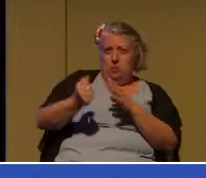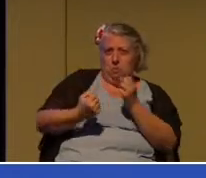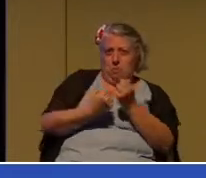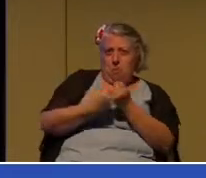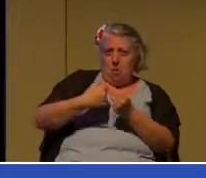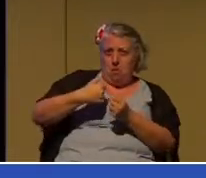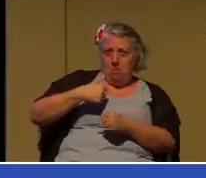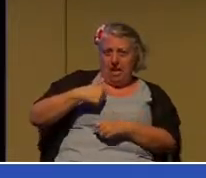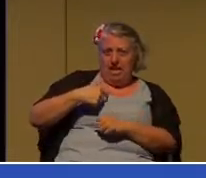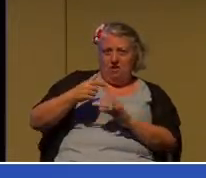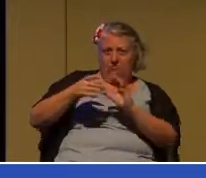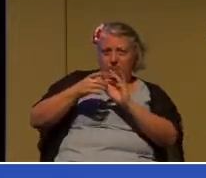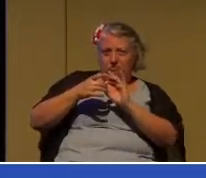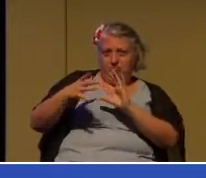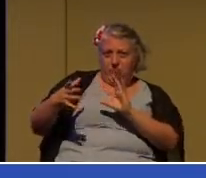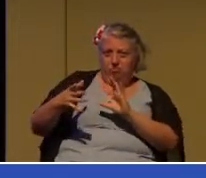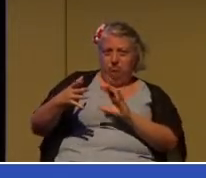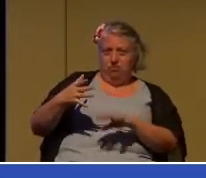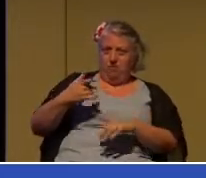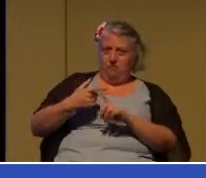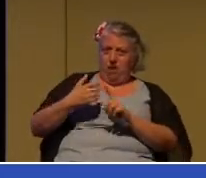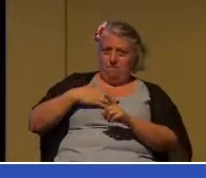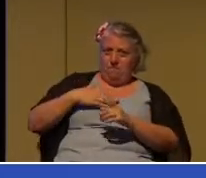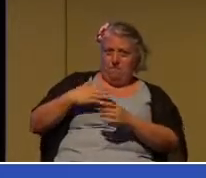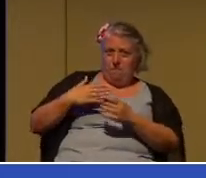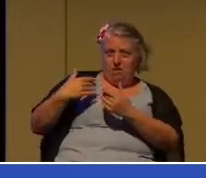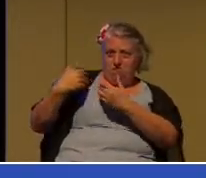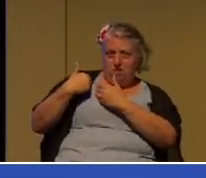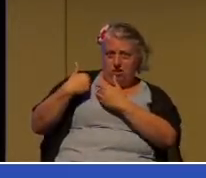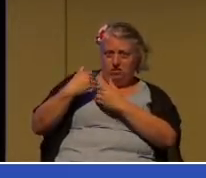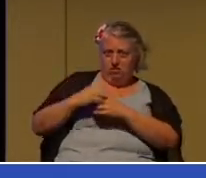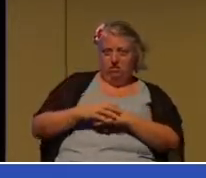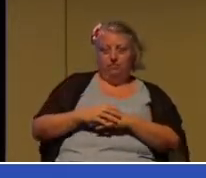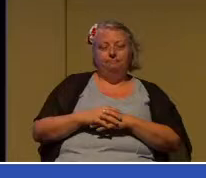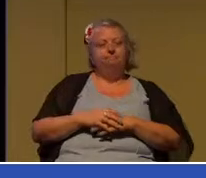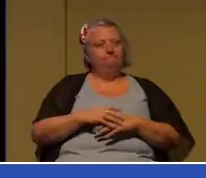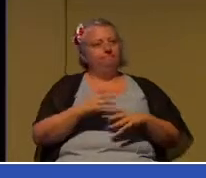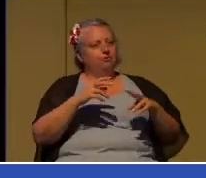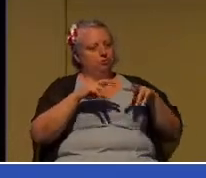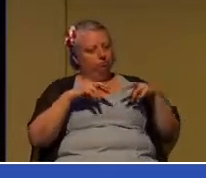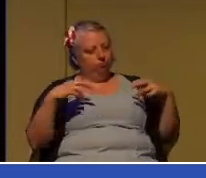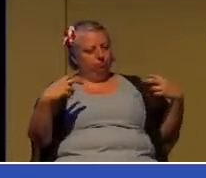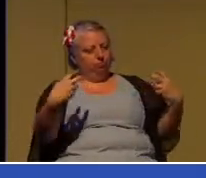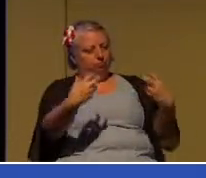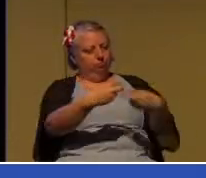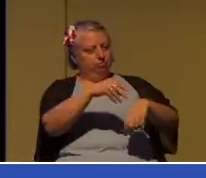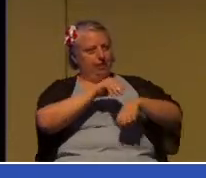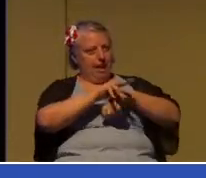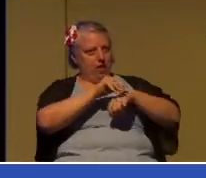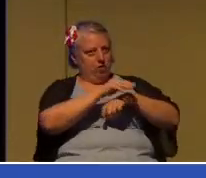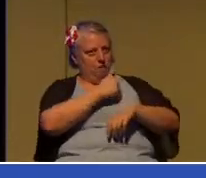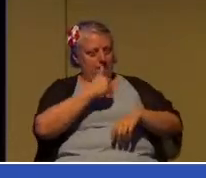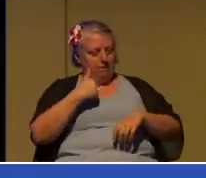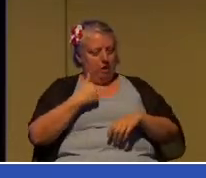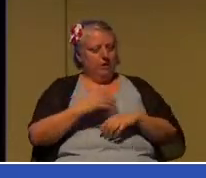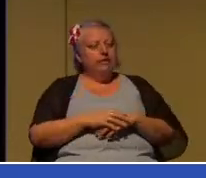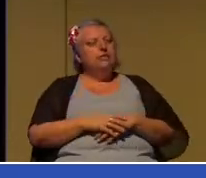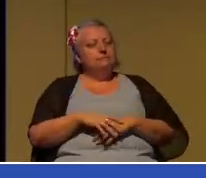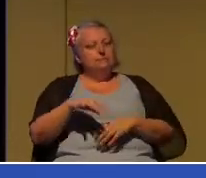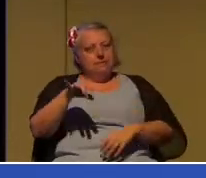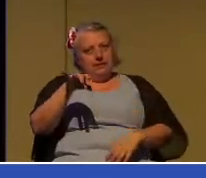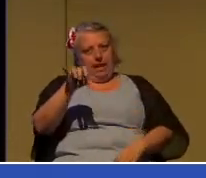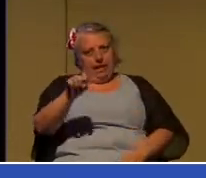And council sat around the table and they said, yes, we believe this is a call of the Lord. We support you in it and we release you.